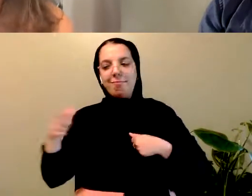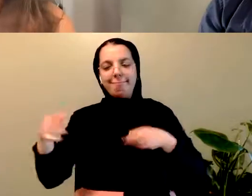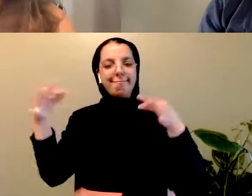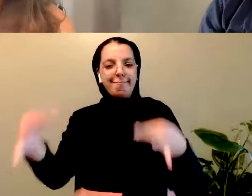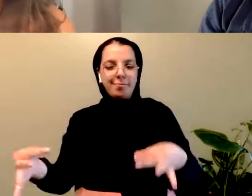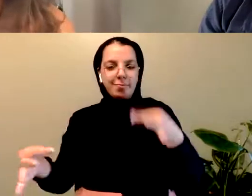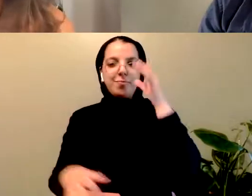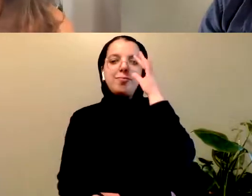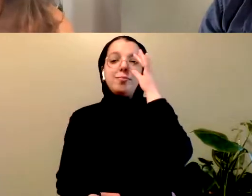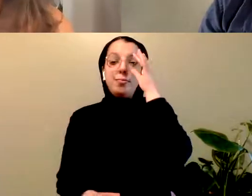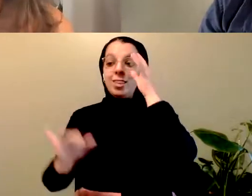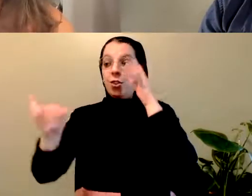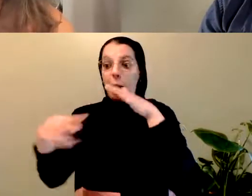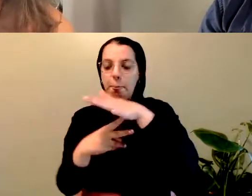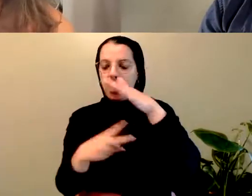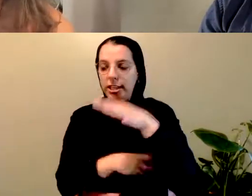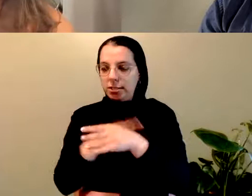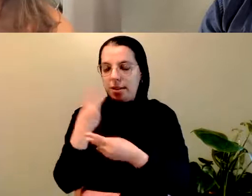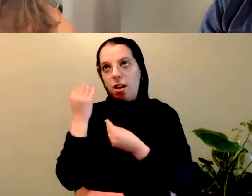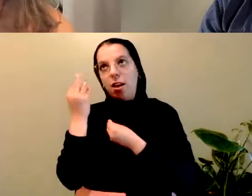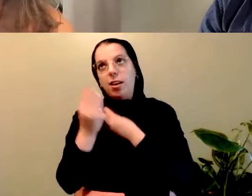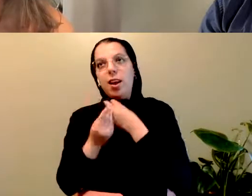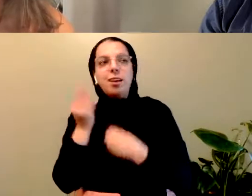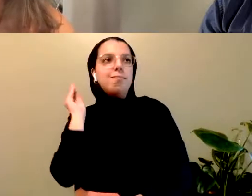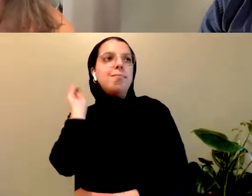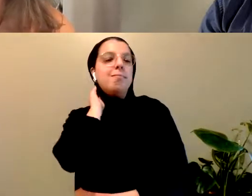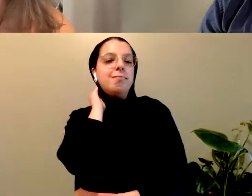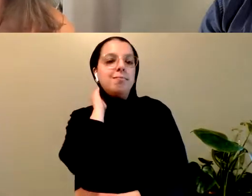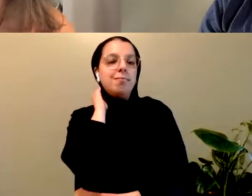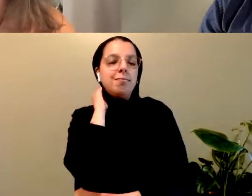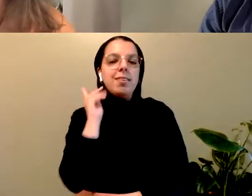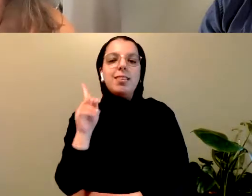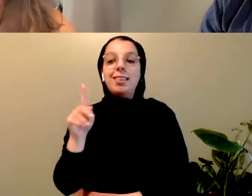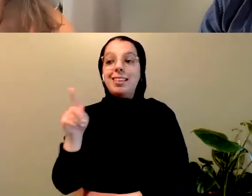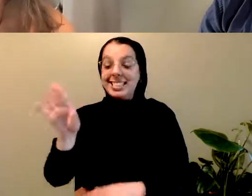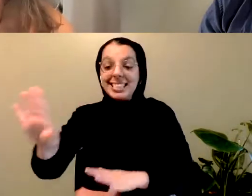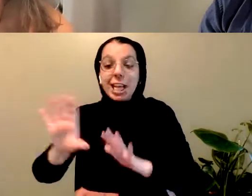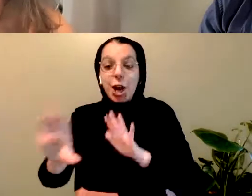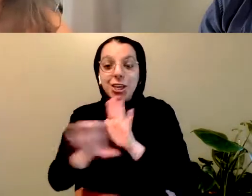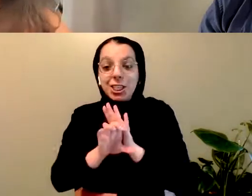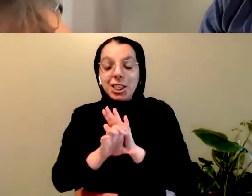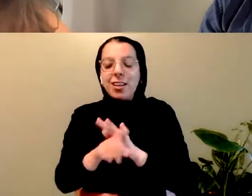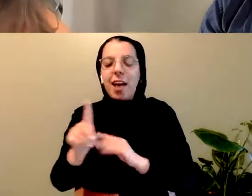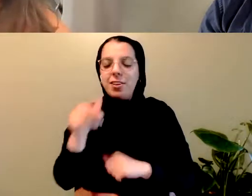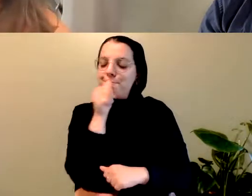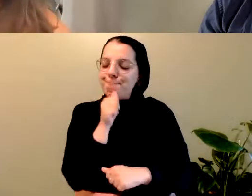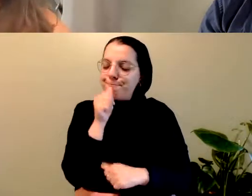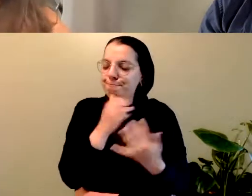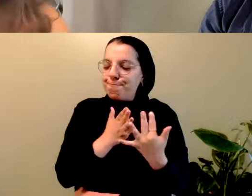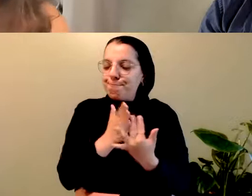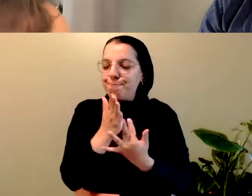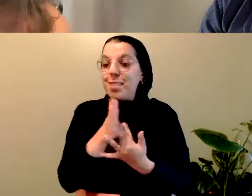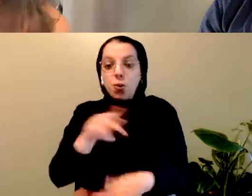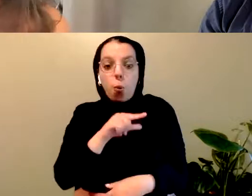I'm thinking about that bridge, and the strength and the resilience of characters such as Mooch. And that these qualities are needed